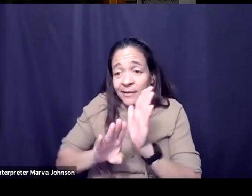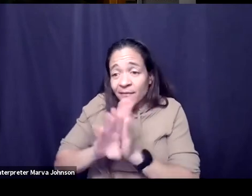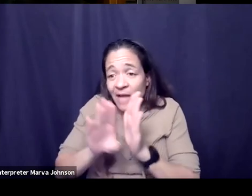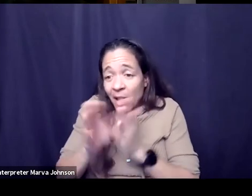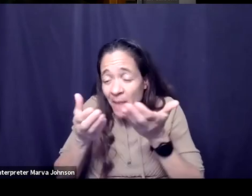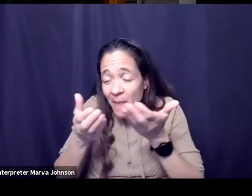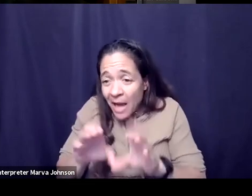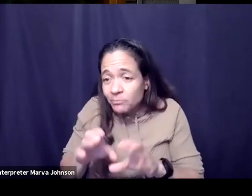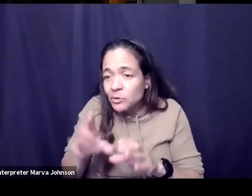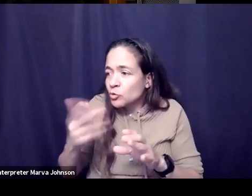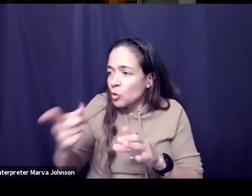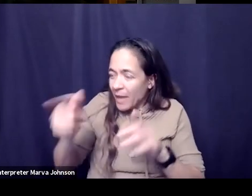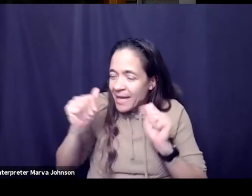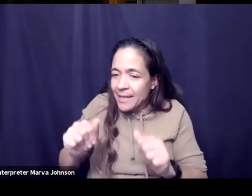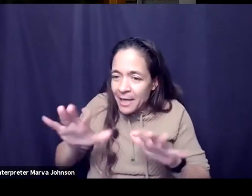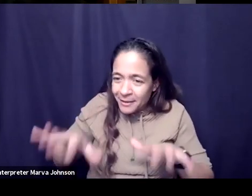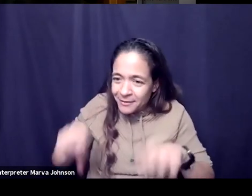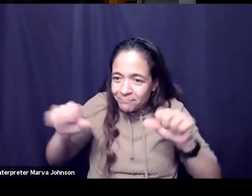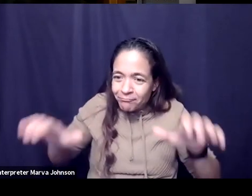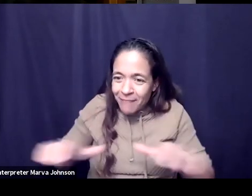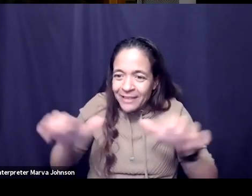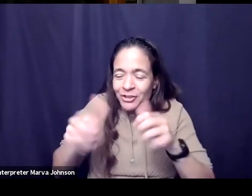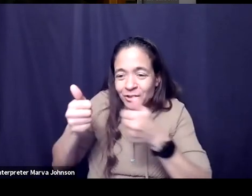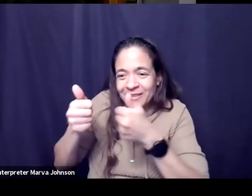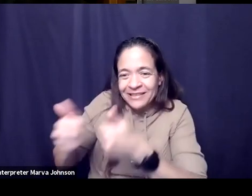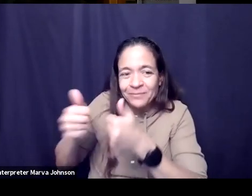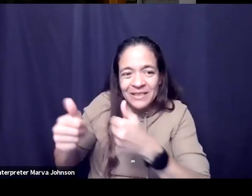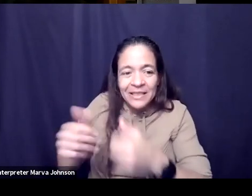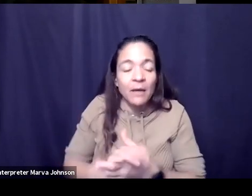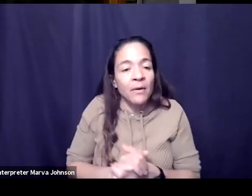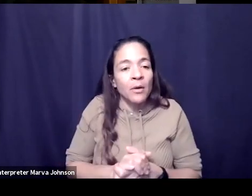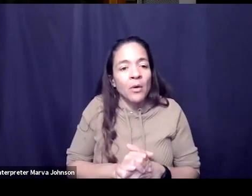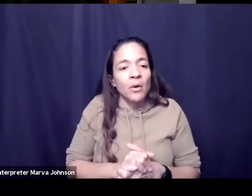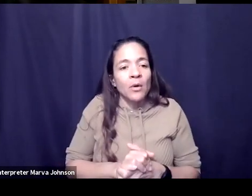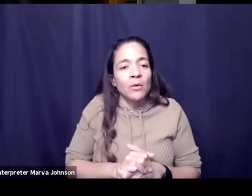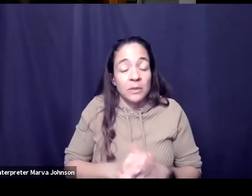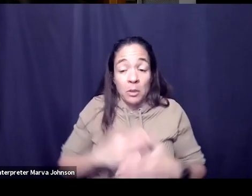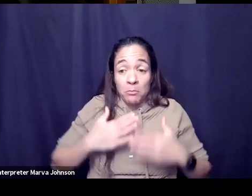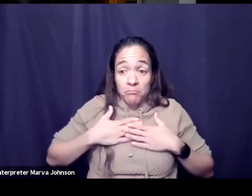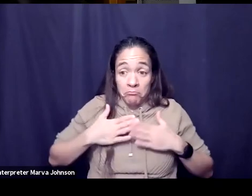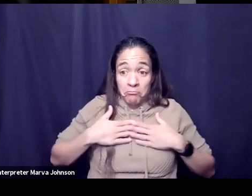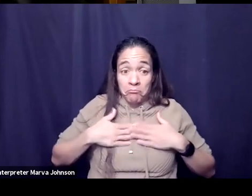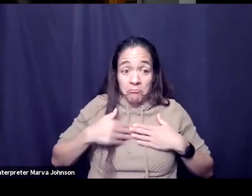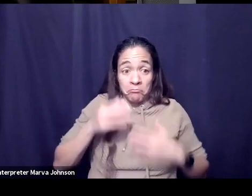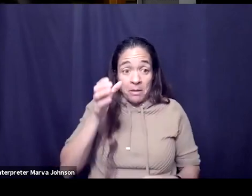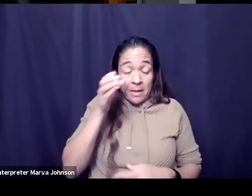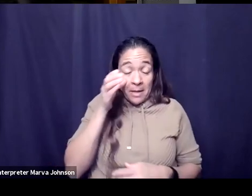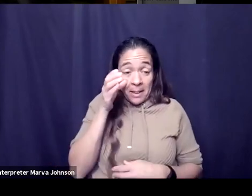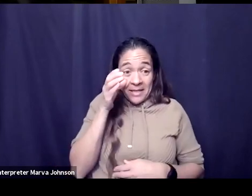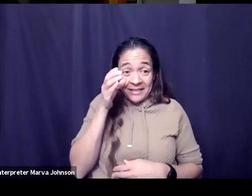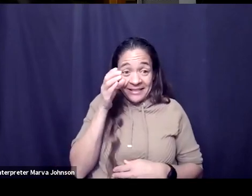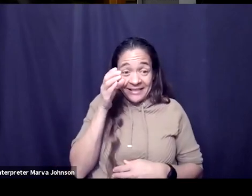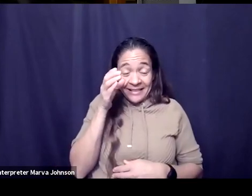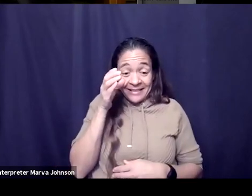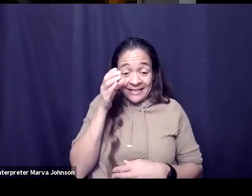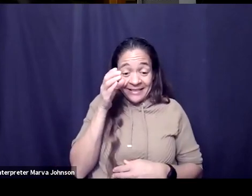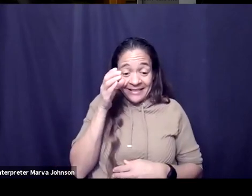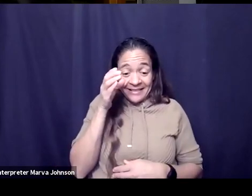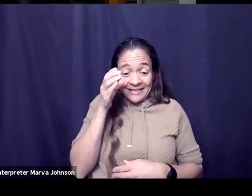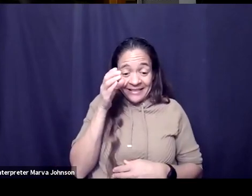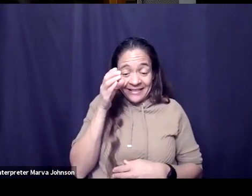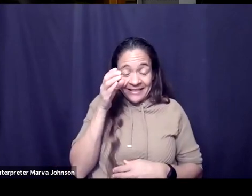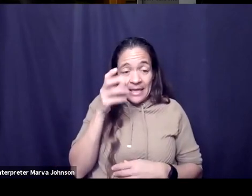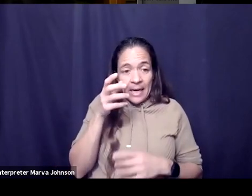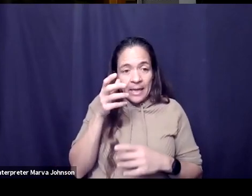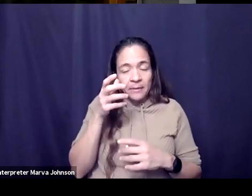people to take action on them so to me it's it's it's listening with the with an ear for um